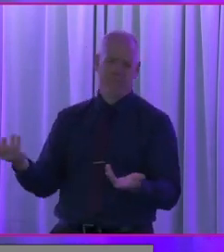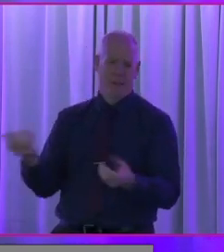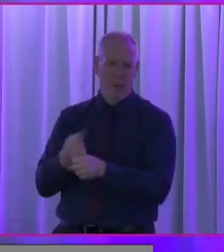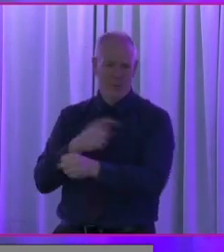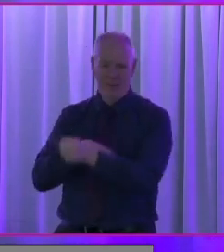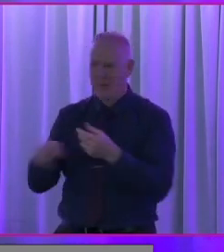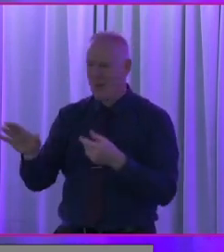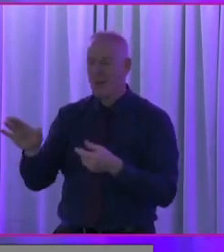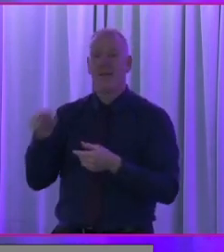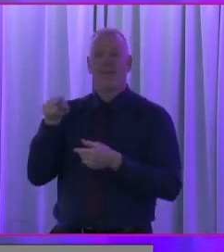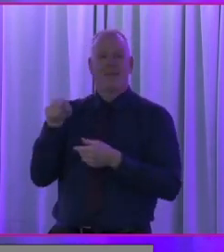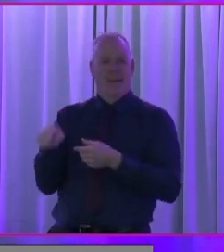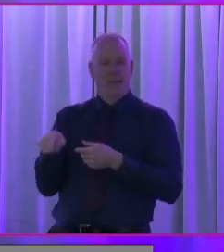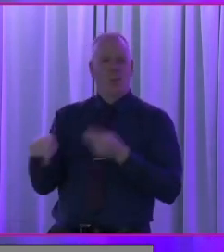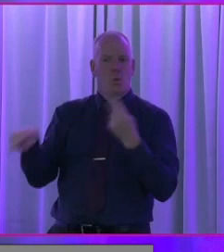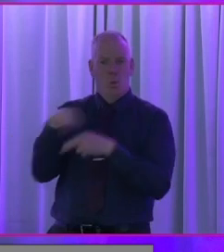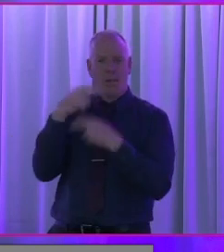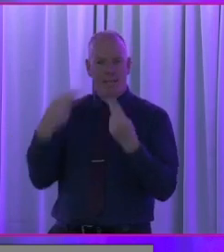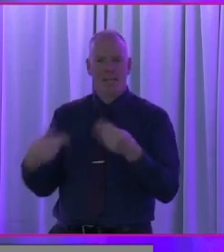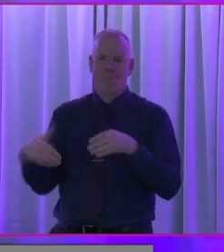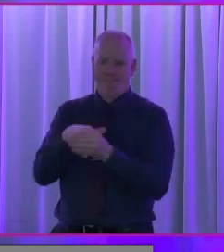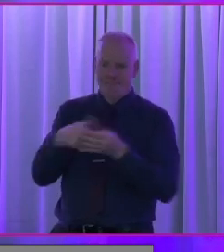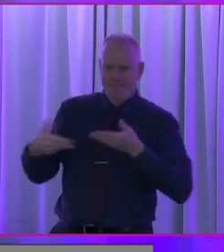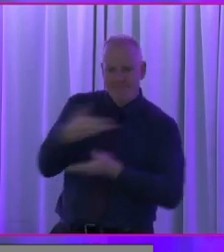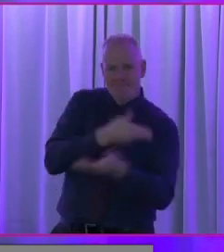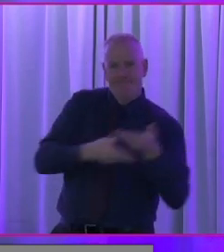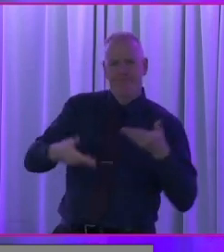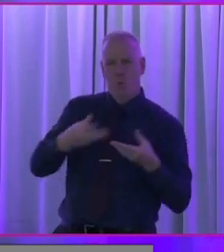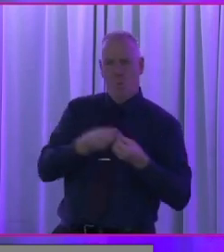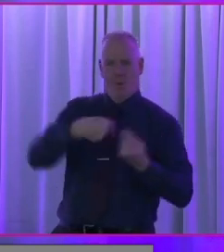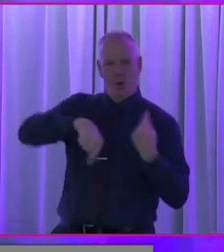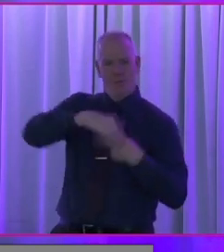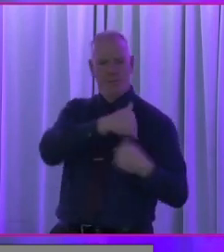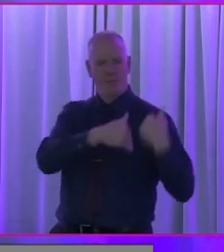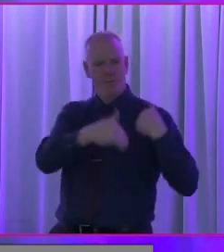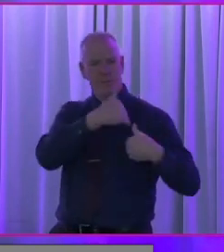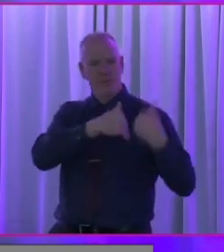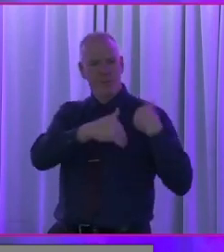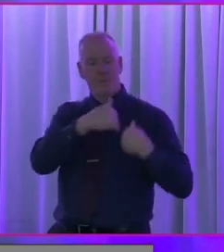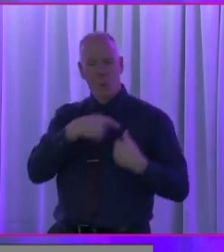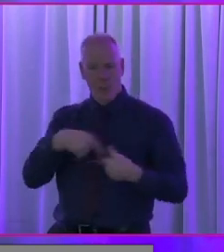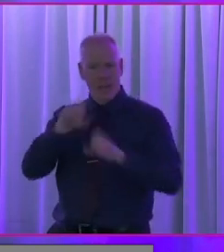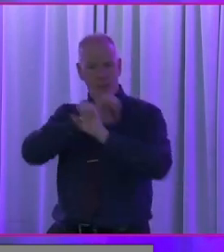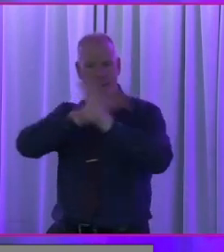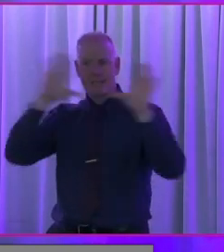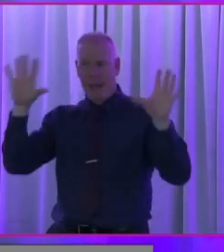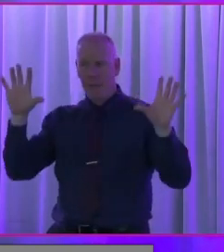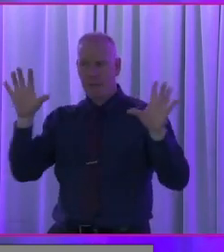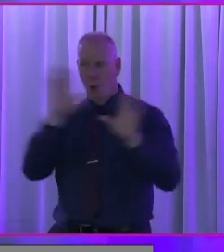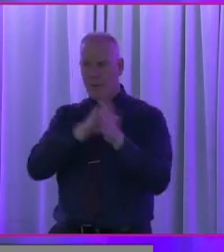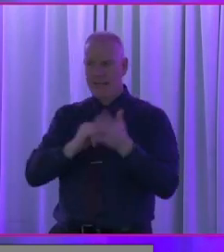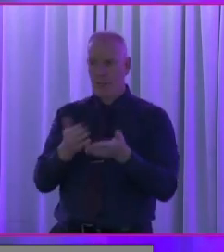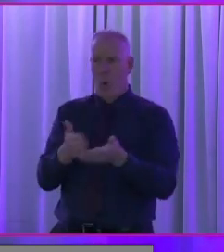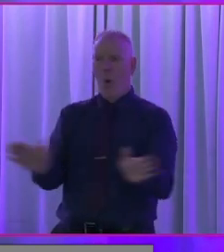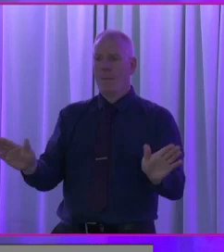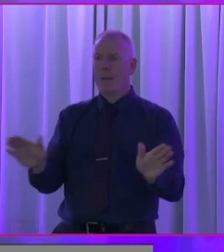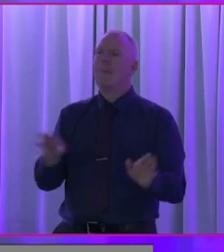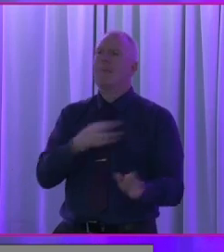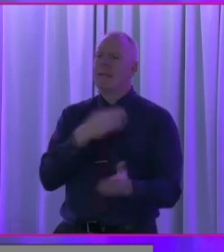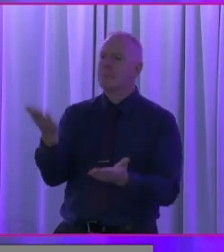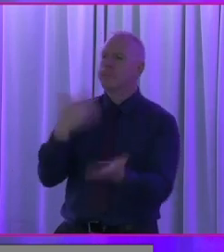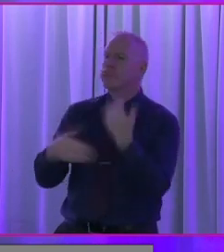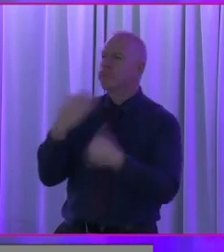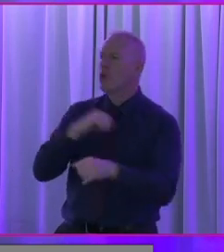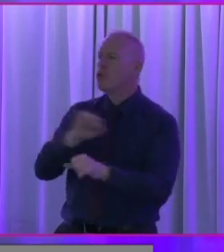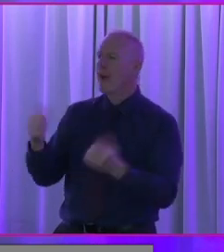is the kind of thing that you need to be talking to us about. Um, we are a transparent and open organization. Please come and tell your